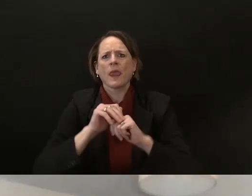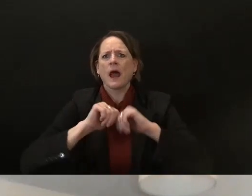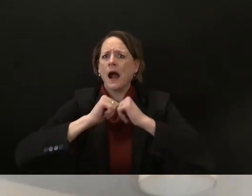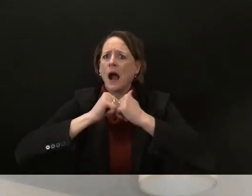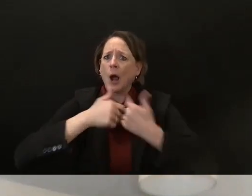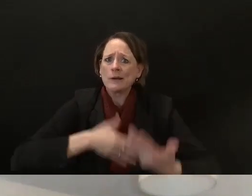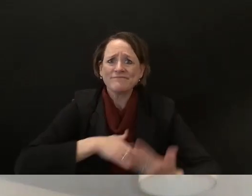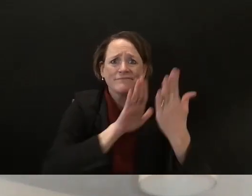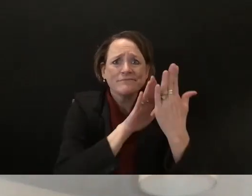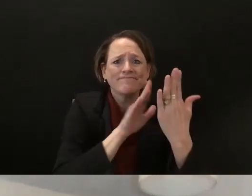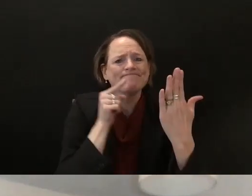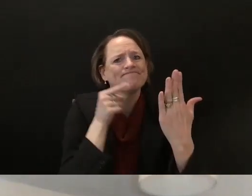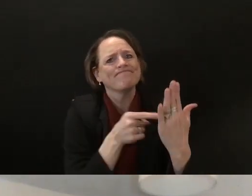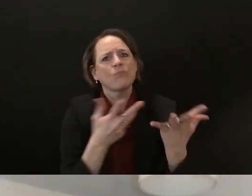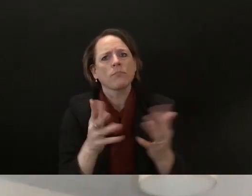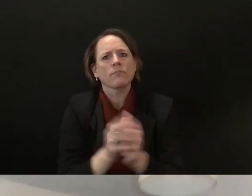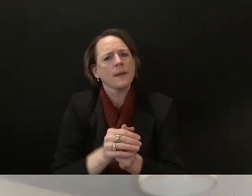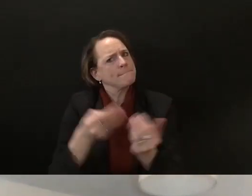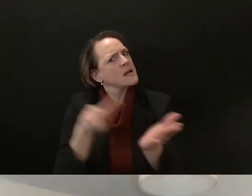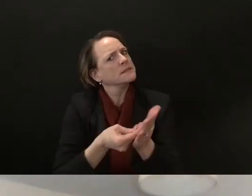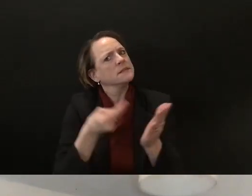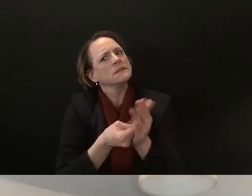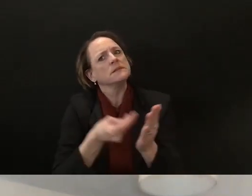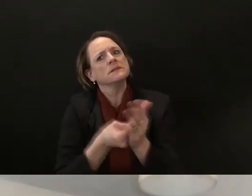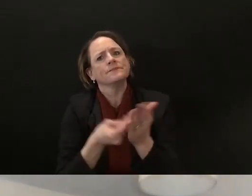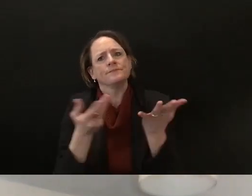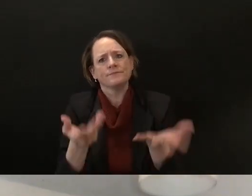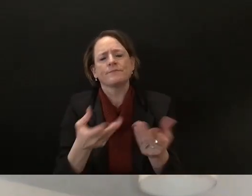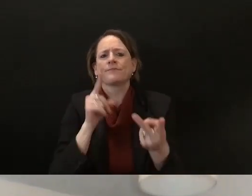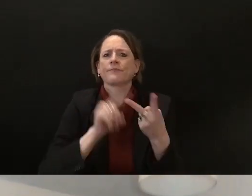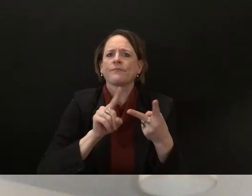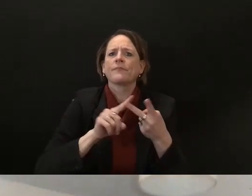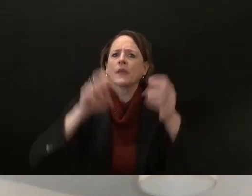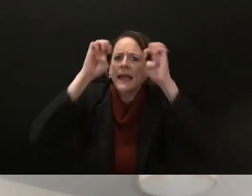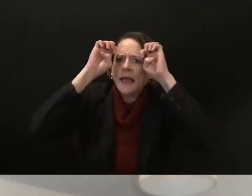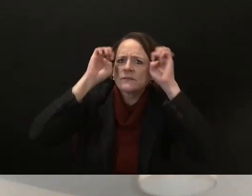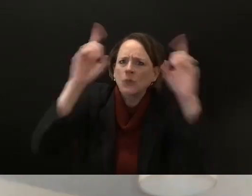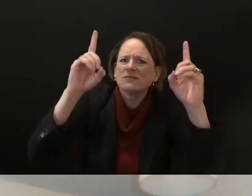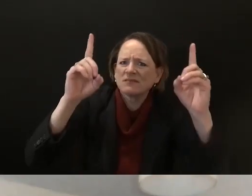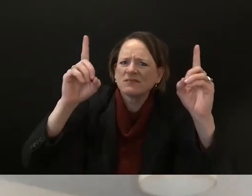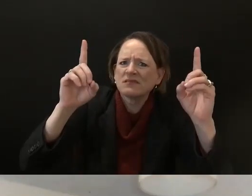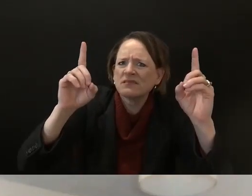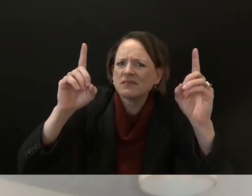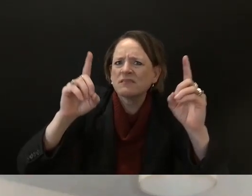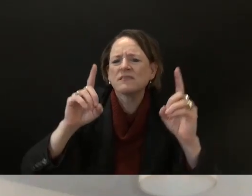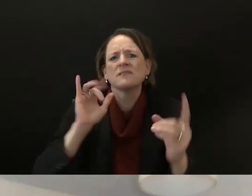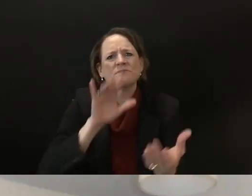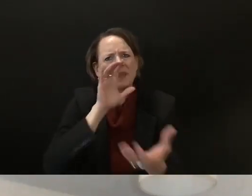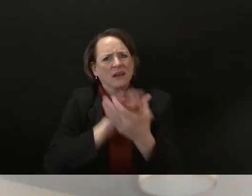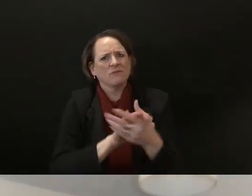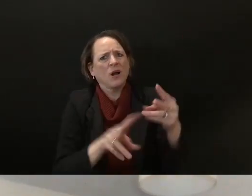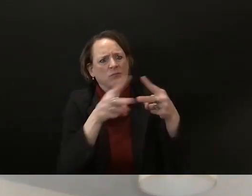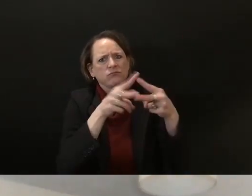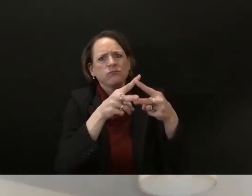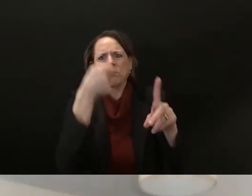side of things which are three categories that unfortunately we're leading the nation in as far as our disparities uh making it one of the worst places